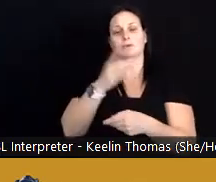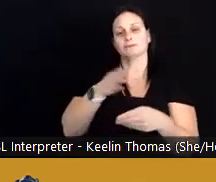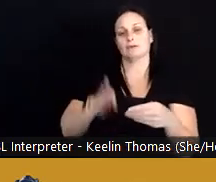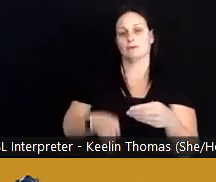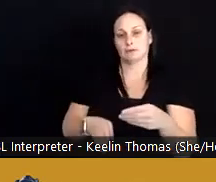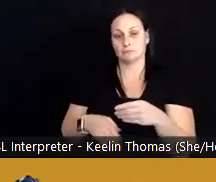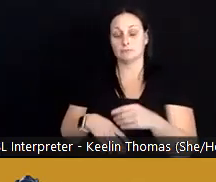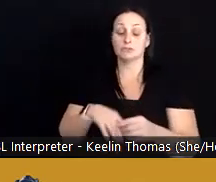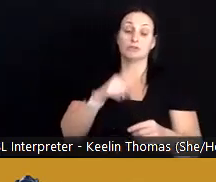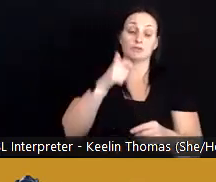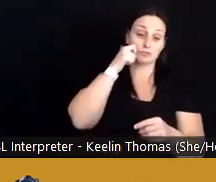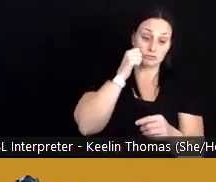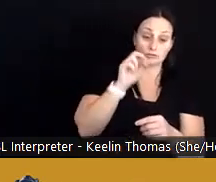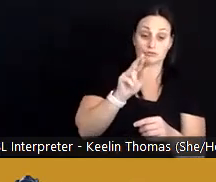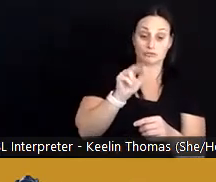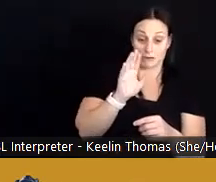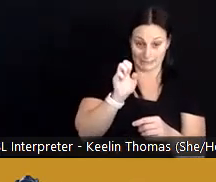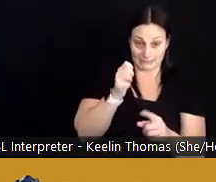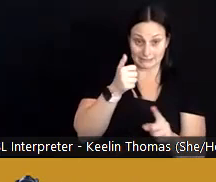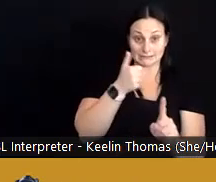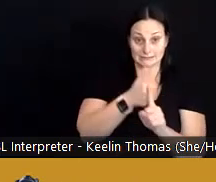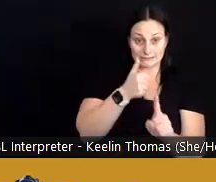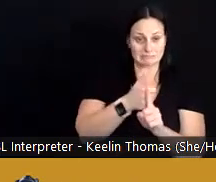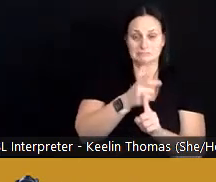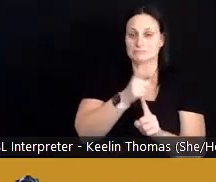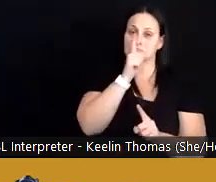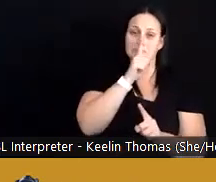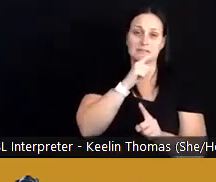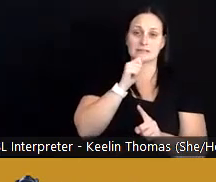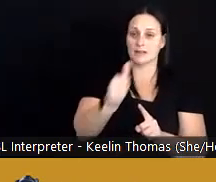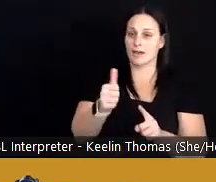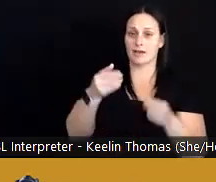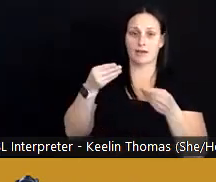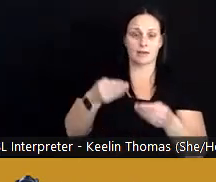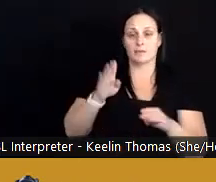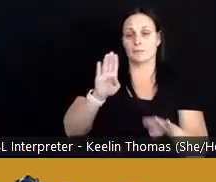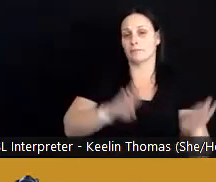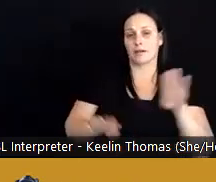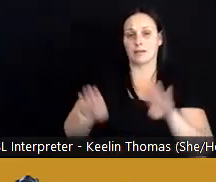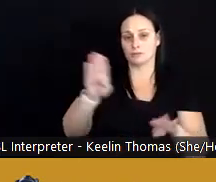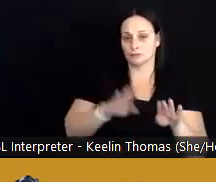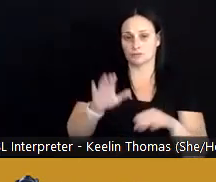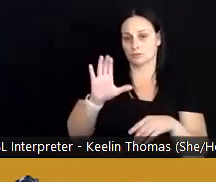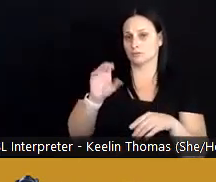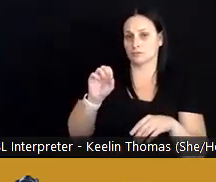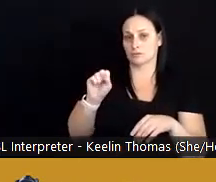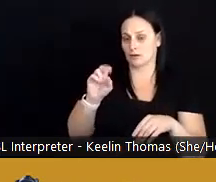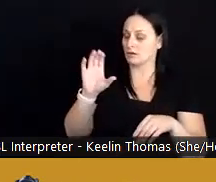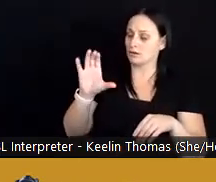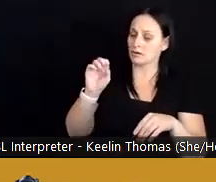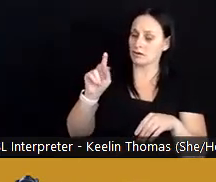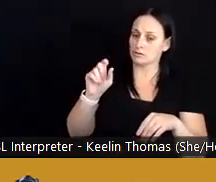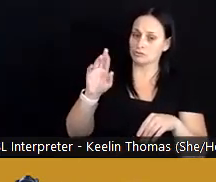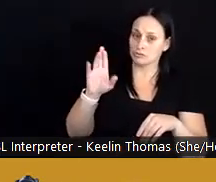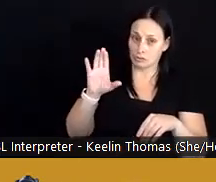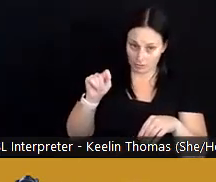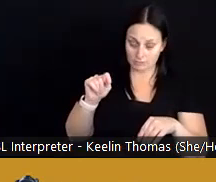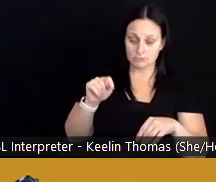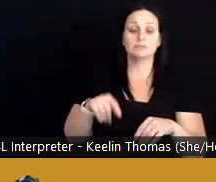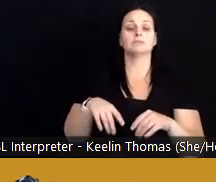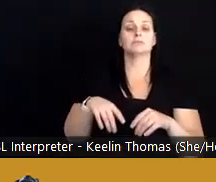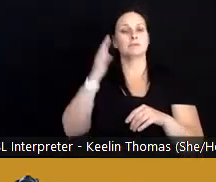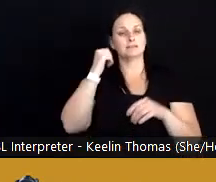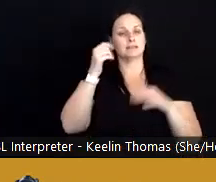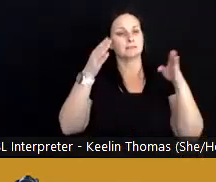Race, in and of itself, is not a biological construct, right? Because a person is a